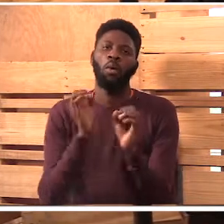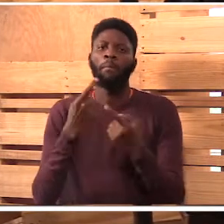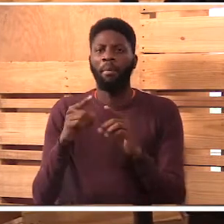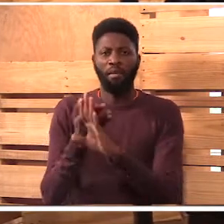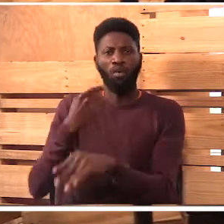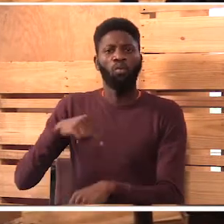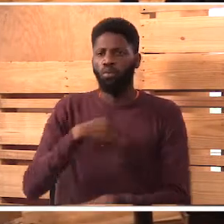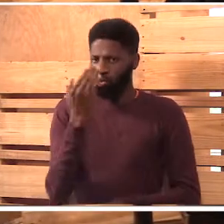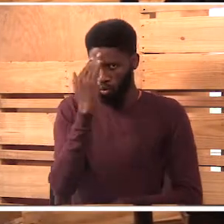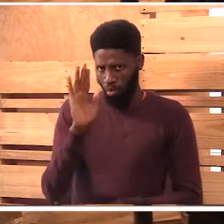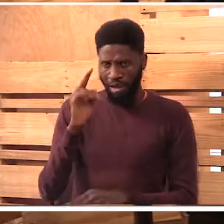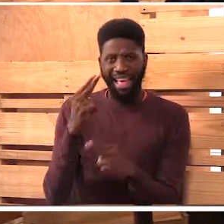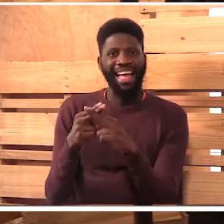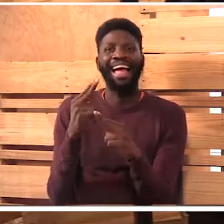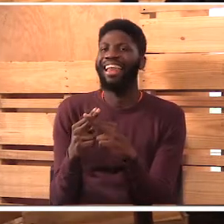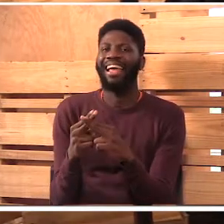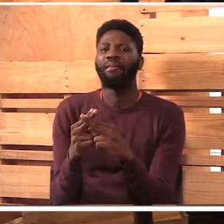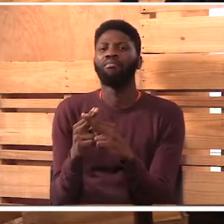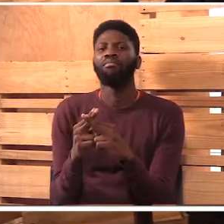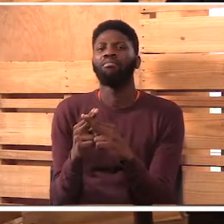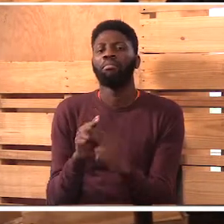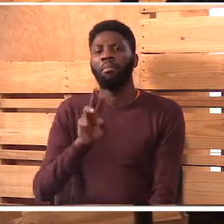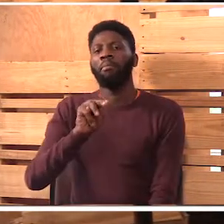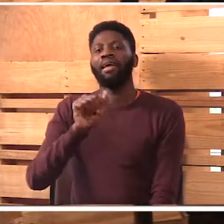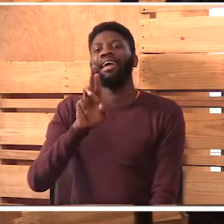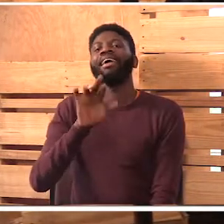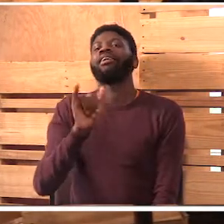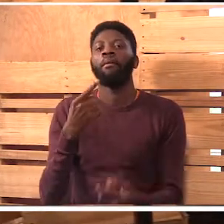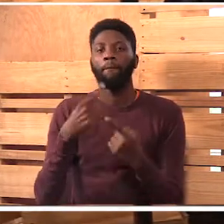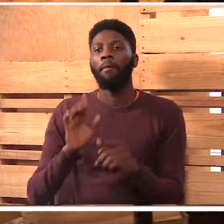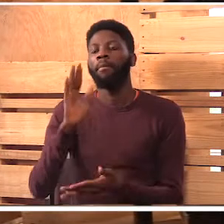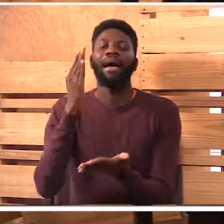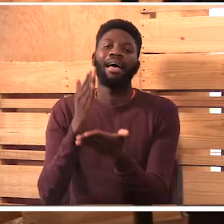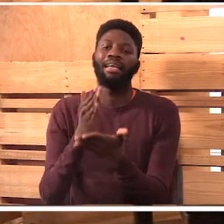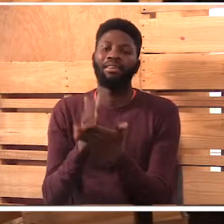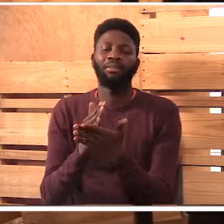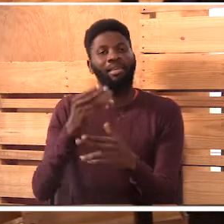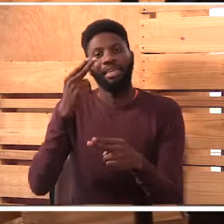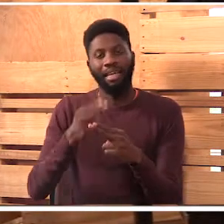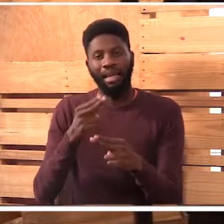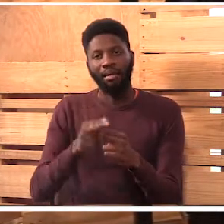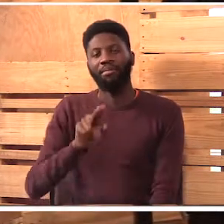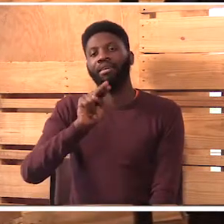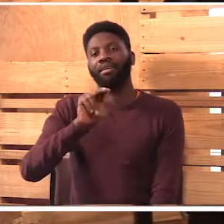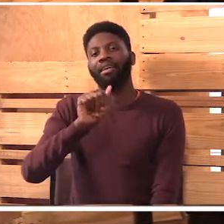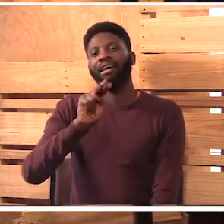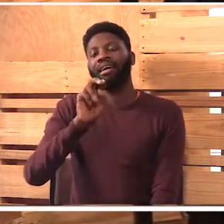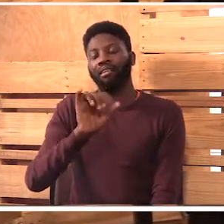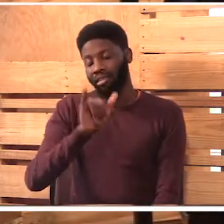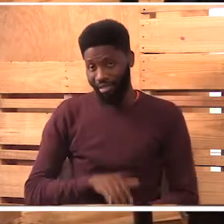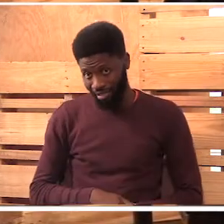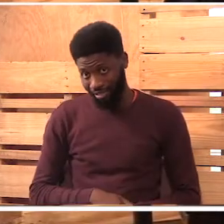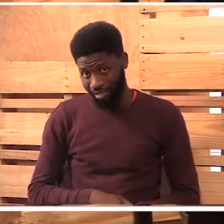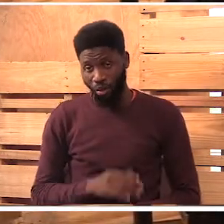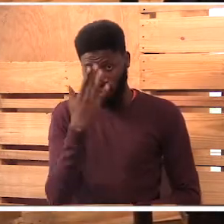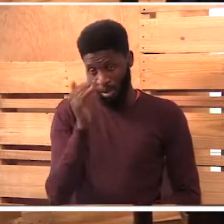her as a different, she married, yet her real name is Nancy. Because her